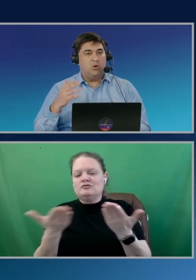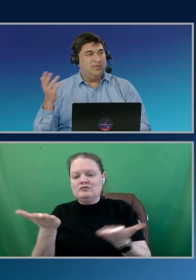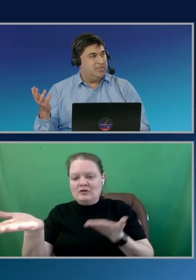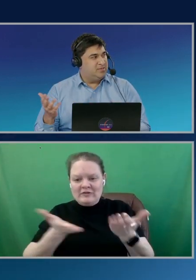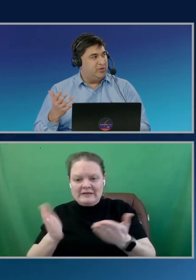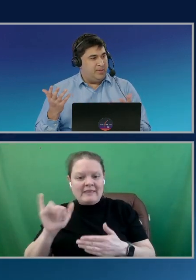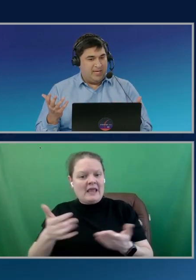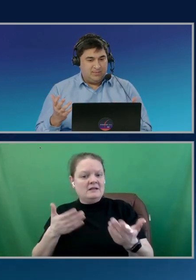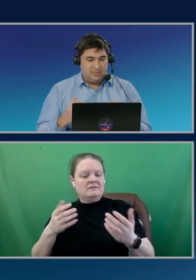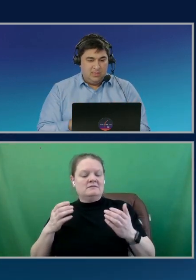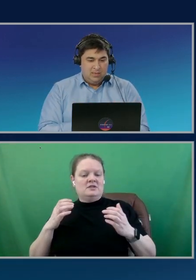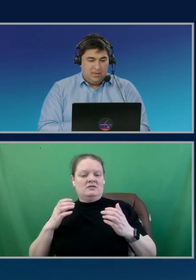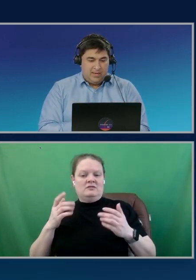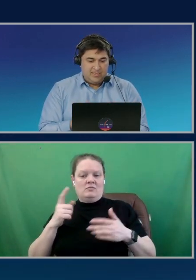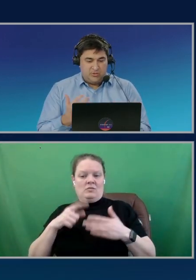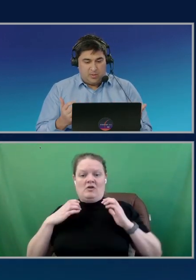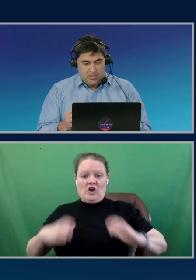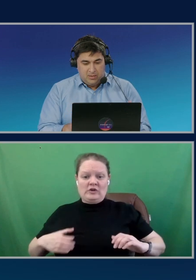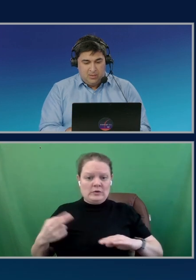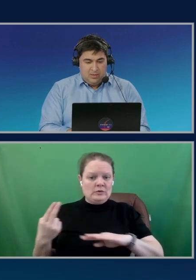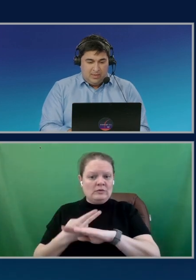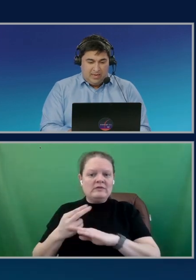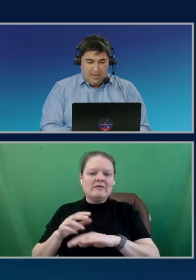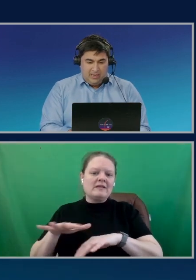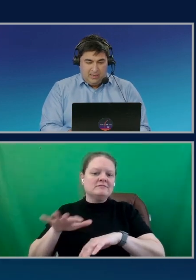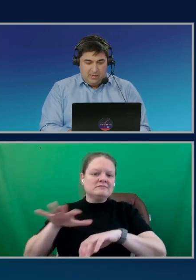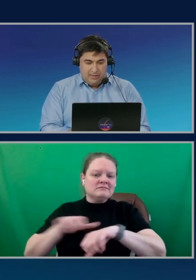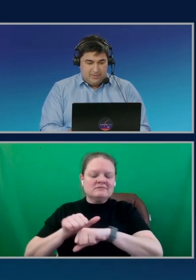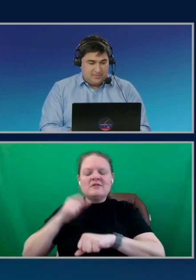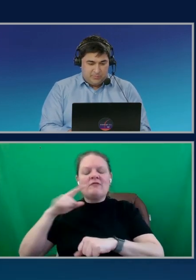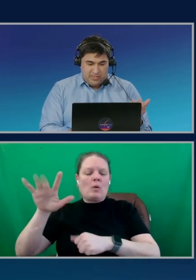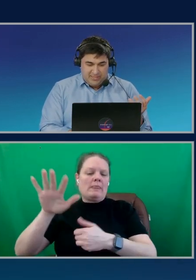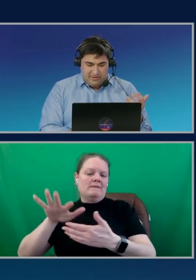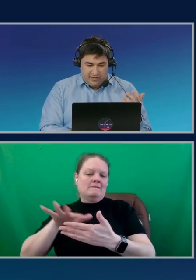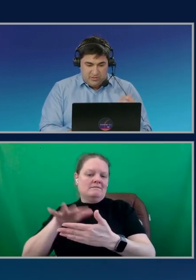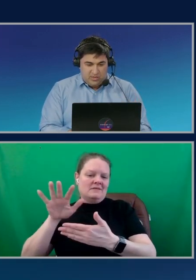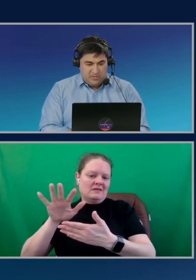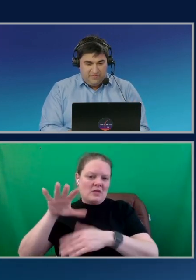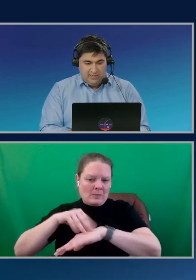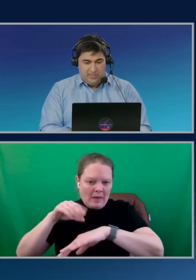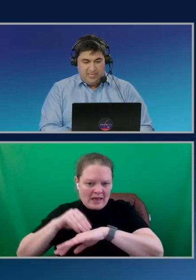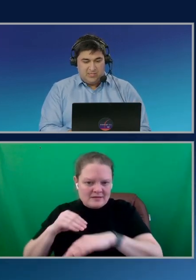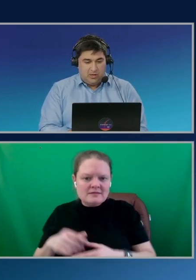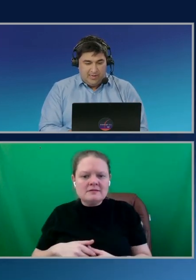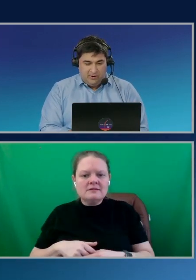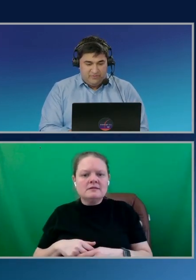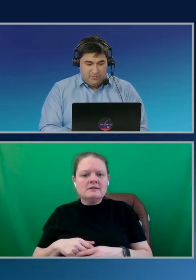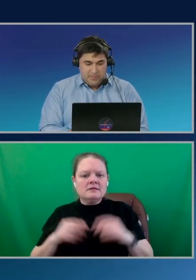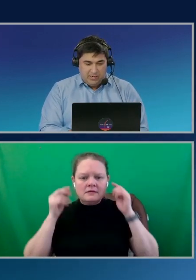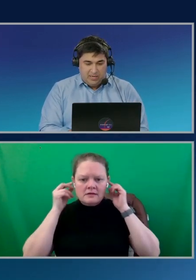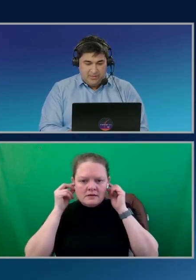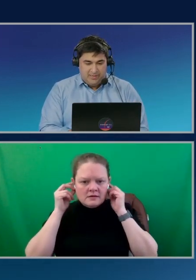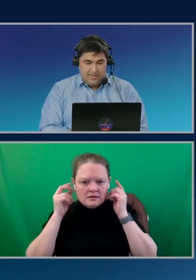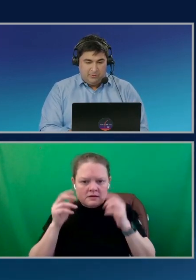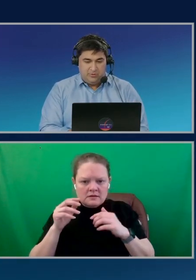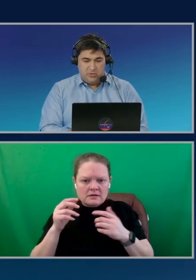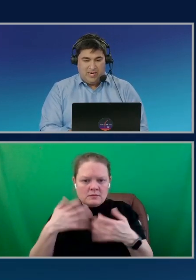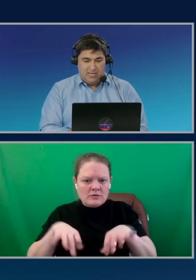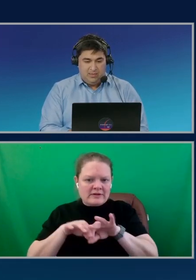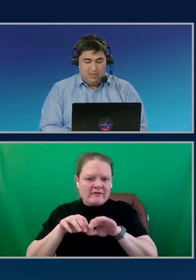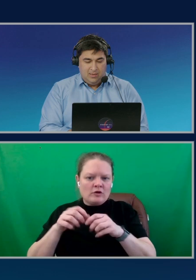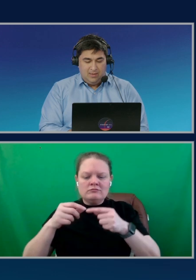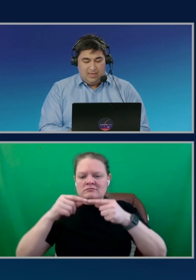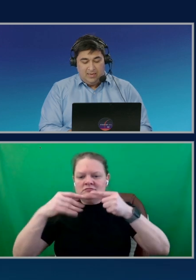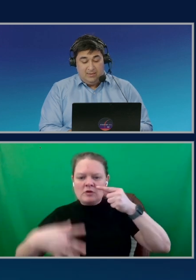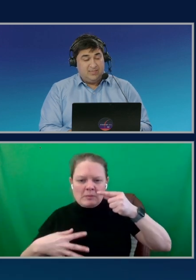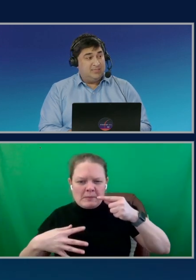book visits for their pets, has dropped. And it's a pretty significant drop. The availability has gone down from about 100 down to